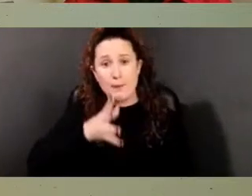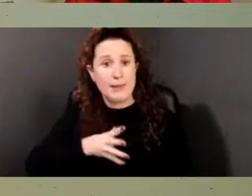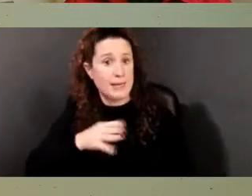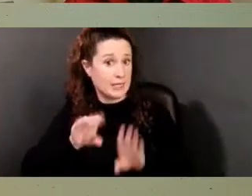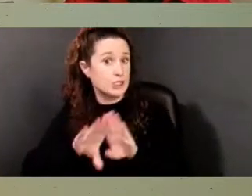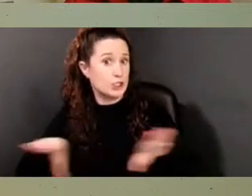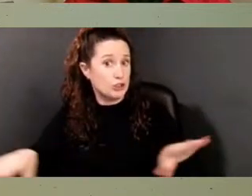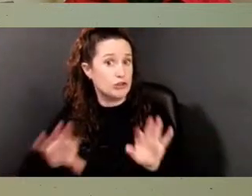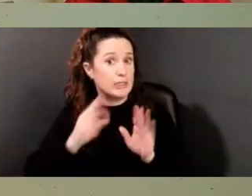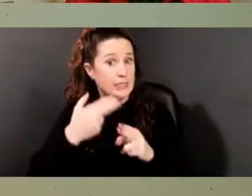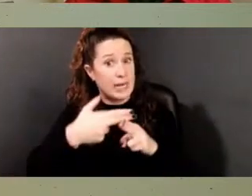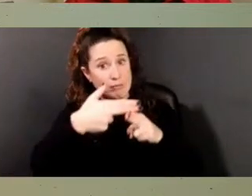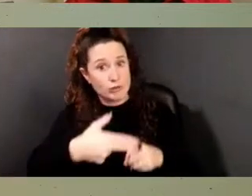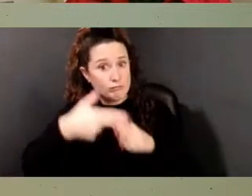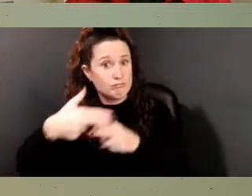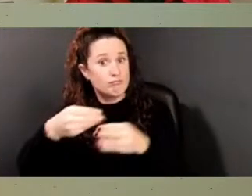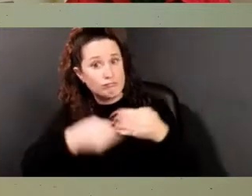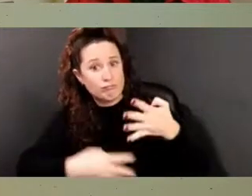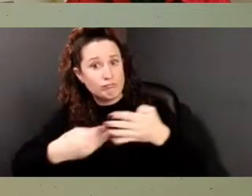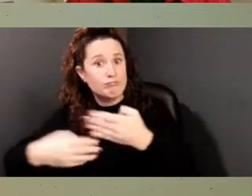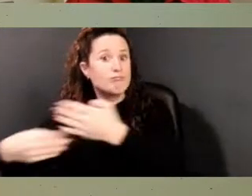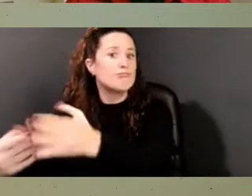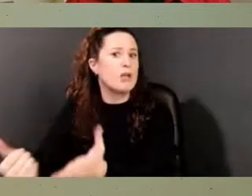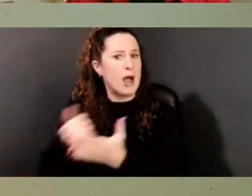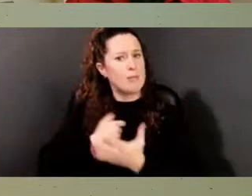providing familiar connections.